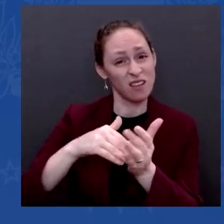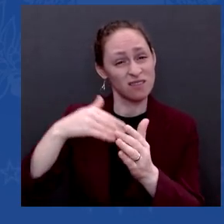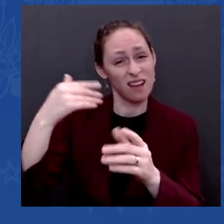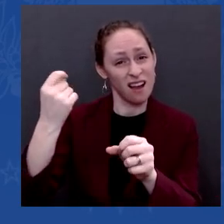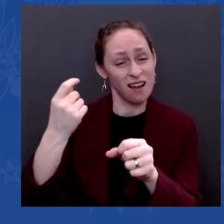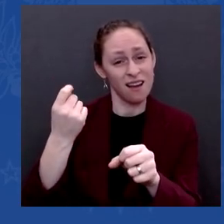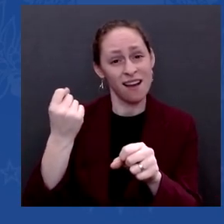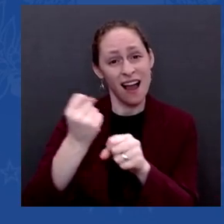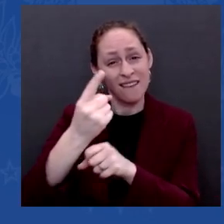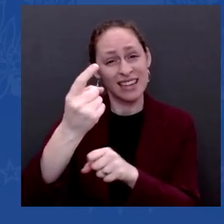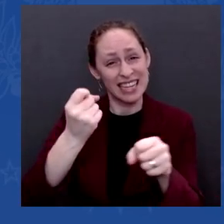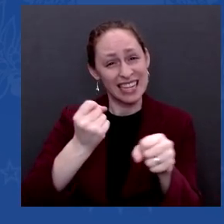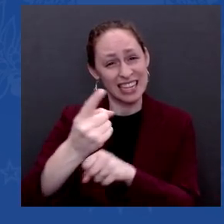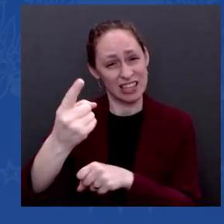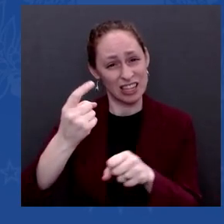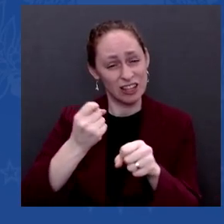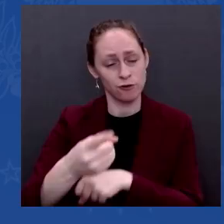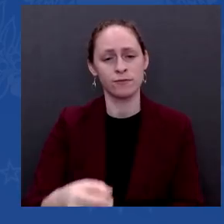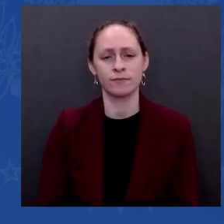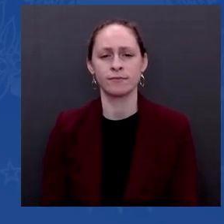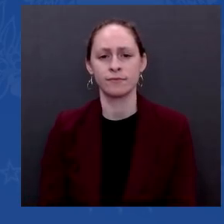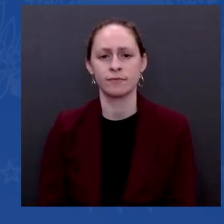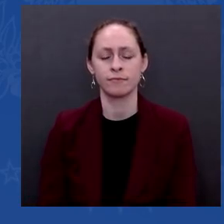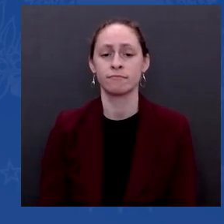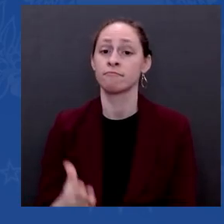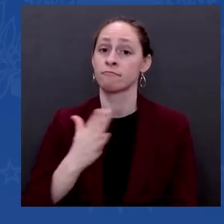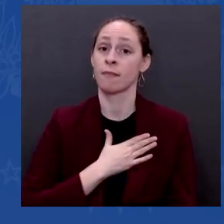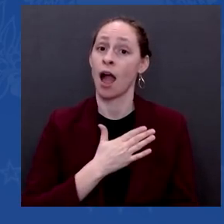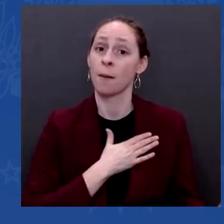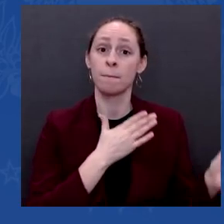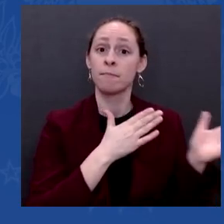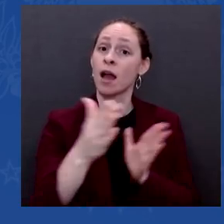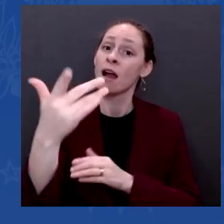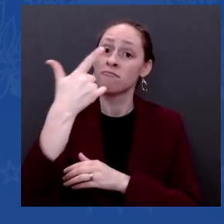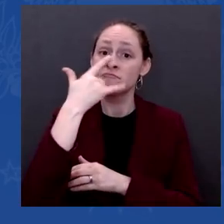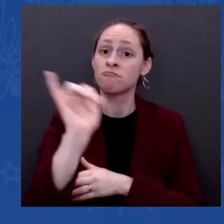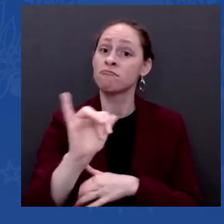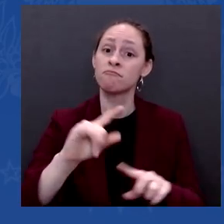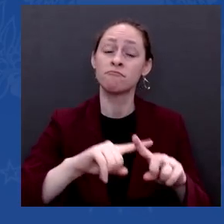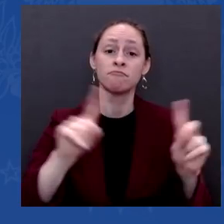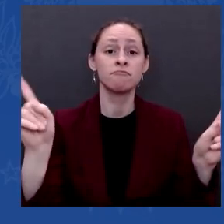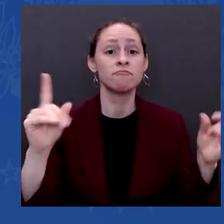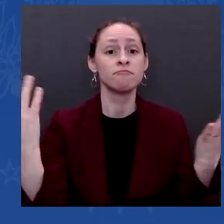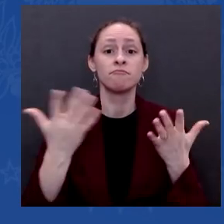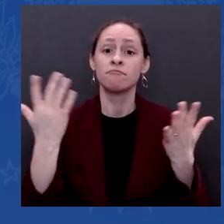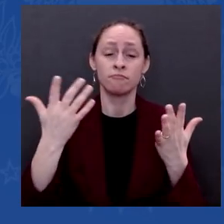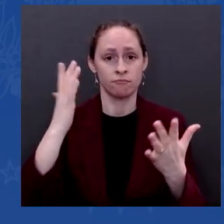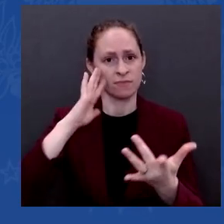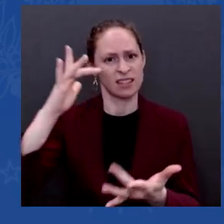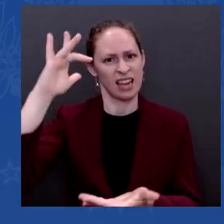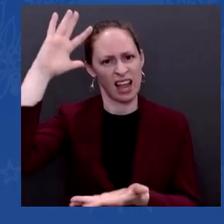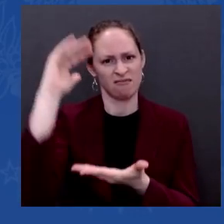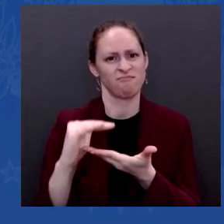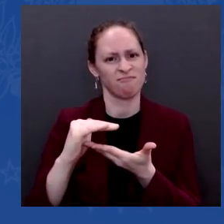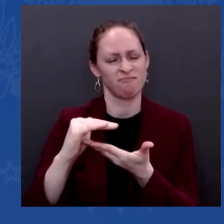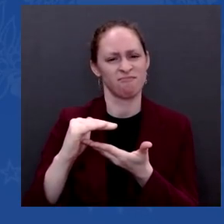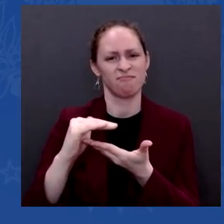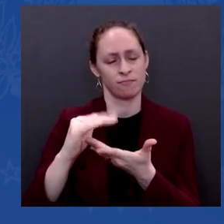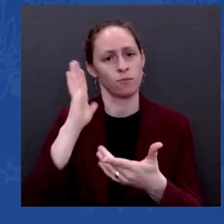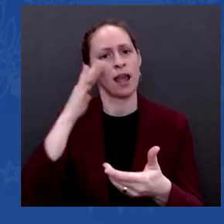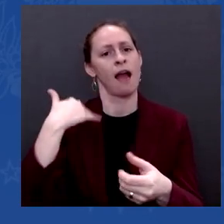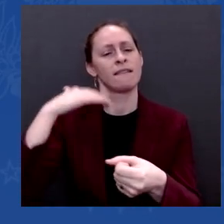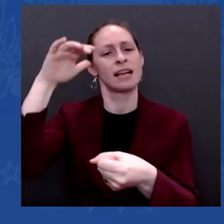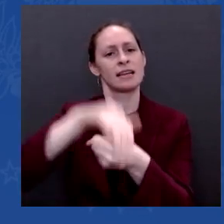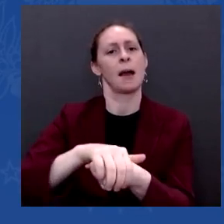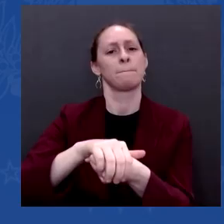That will not only be a game-changer for so many families' budgets, but it will mean so much for nearly 2 million women